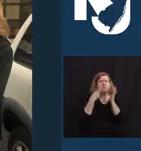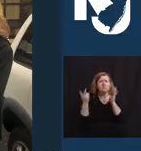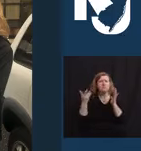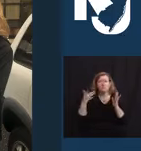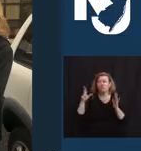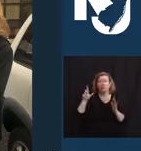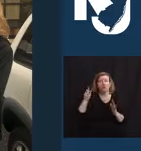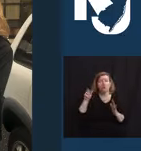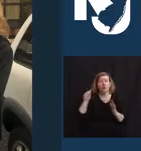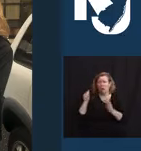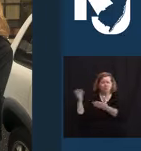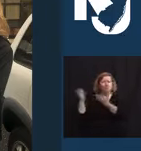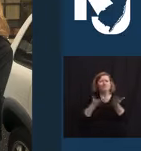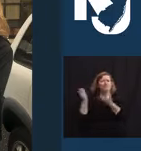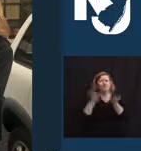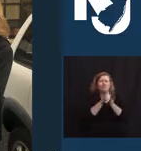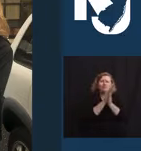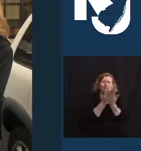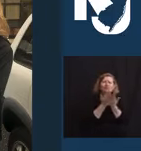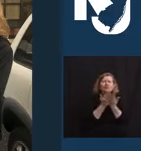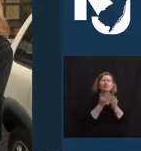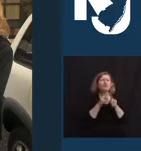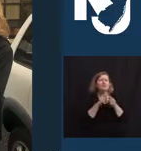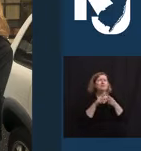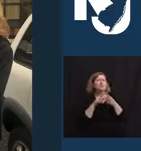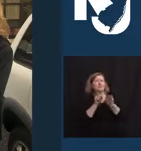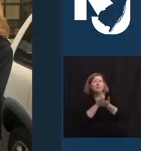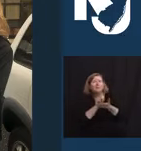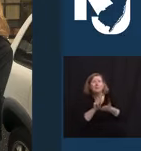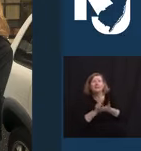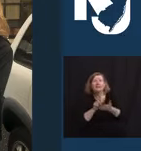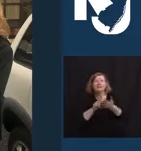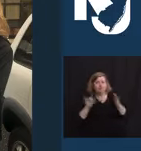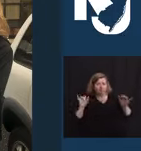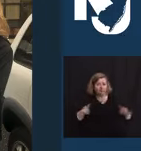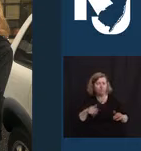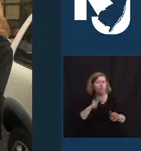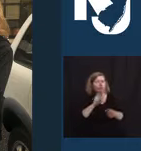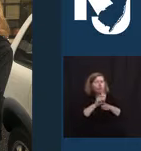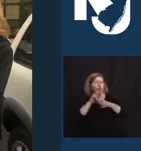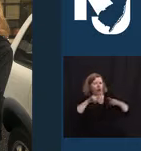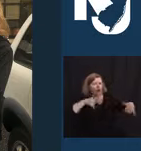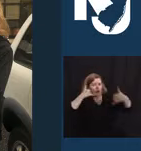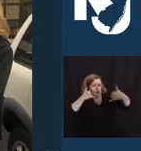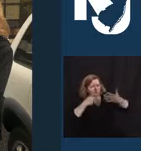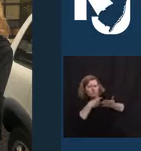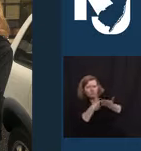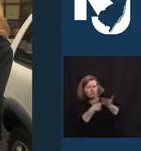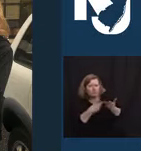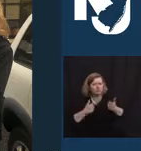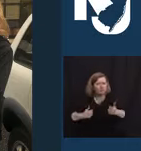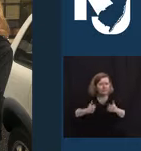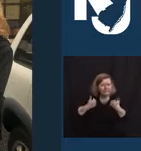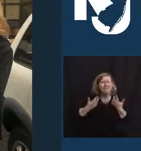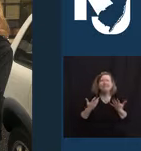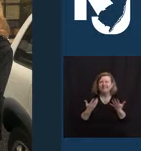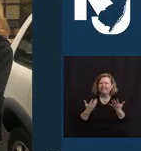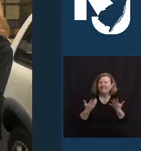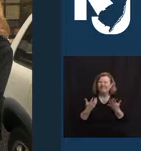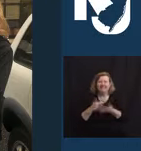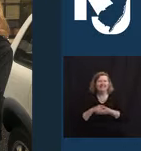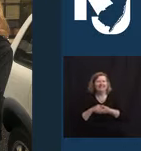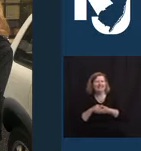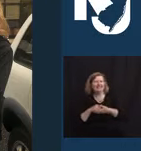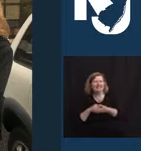books and about life in weekly phone calls. Laura's and Lakeisha's passion and ingenuity are inspiring